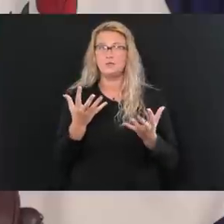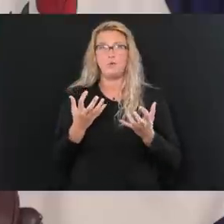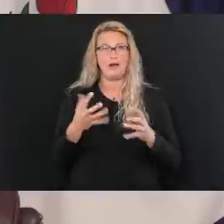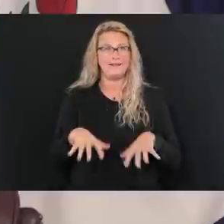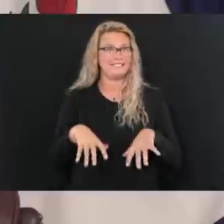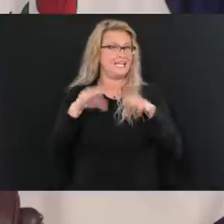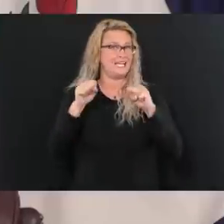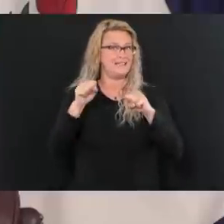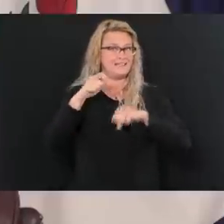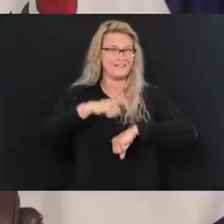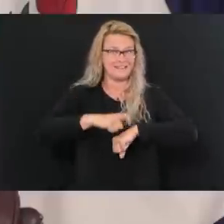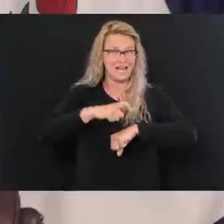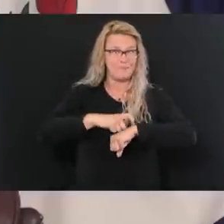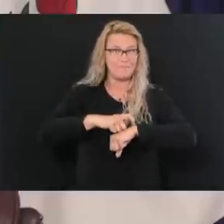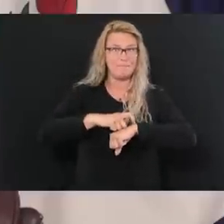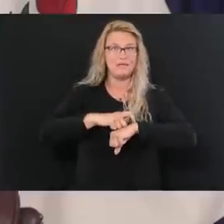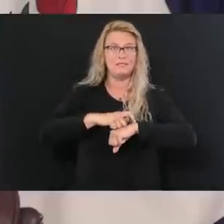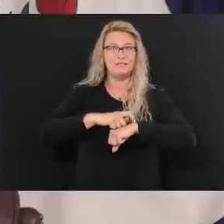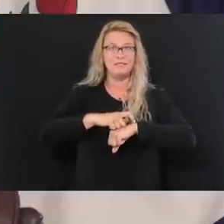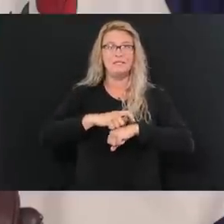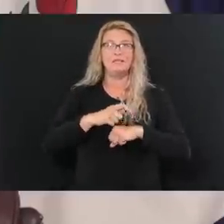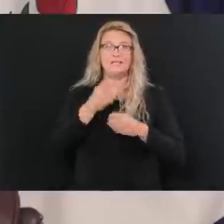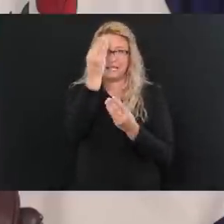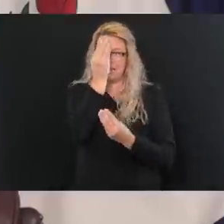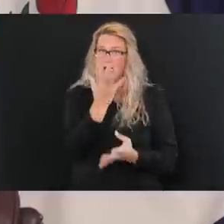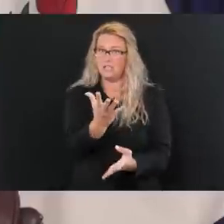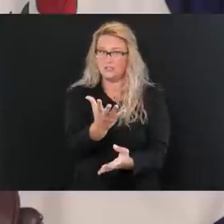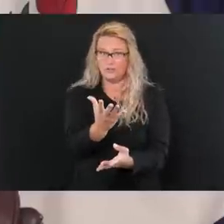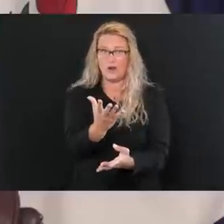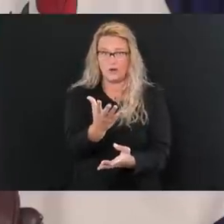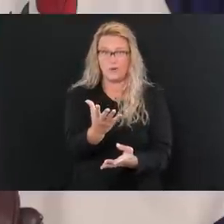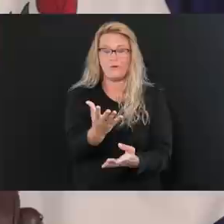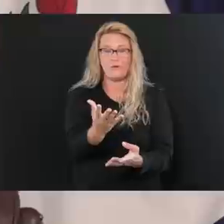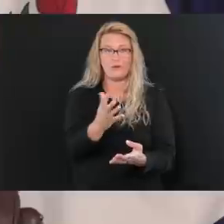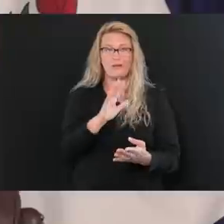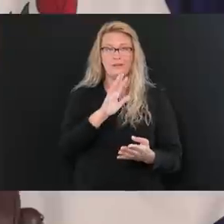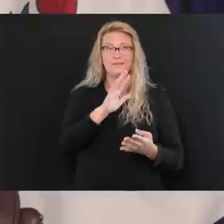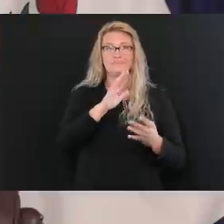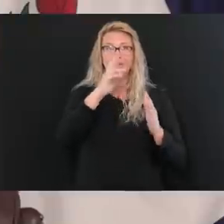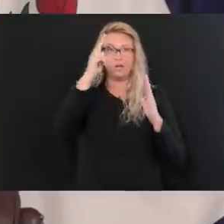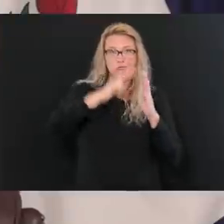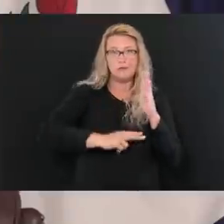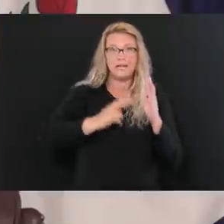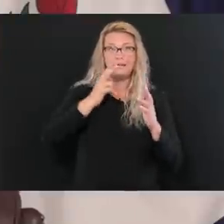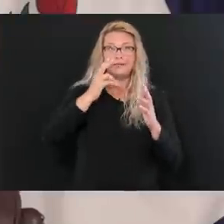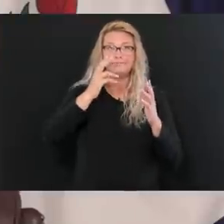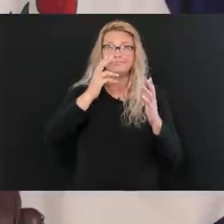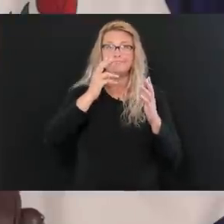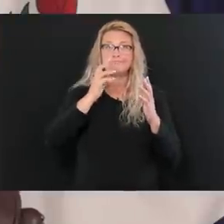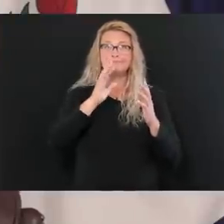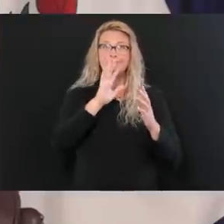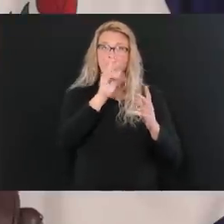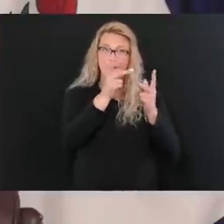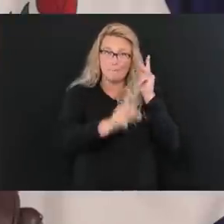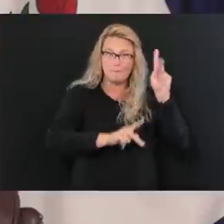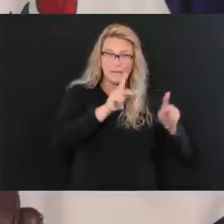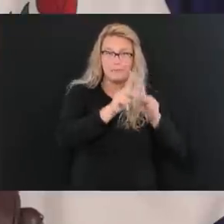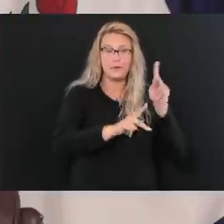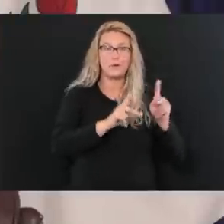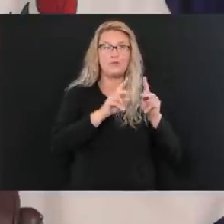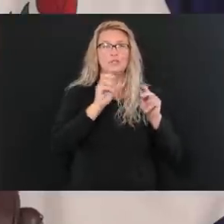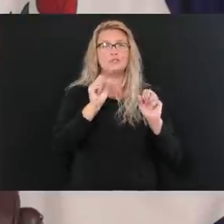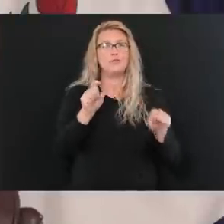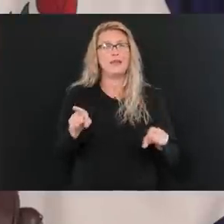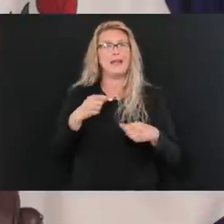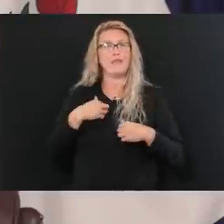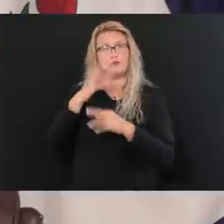time to read these people and at least try in some way to pay our respect to the families